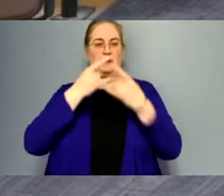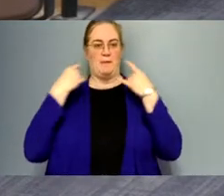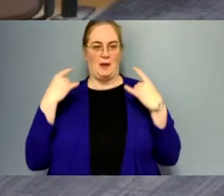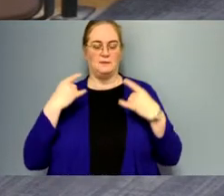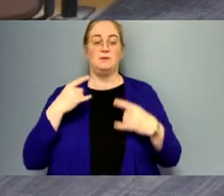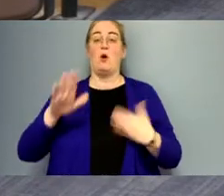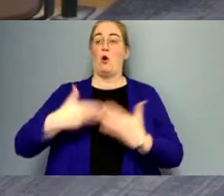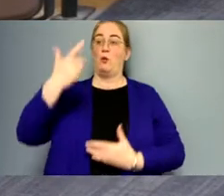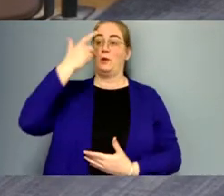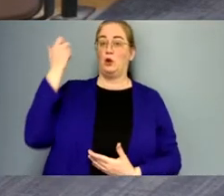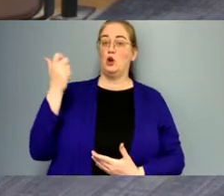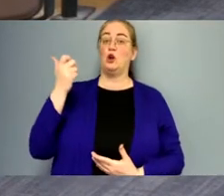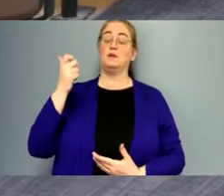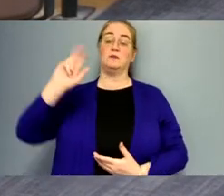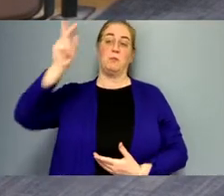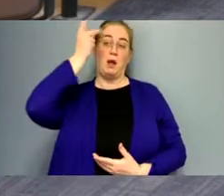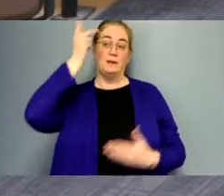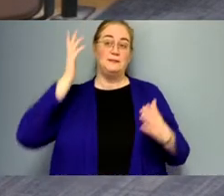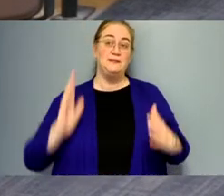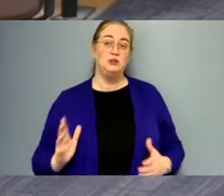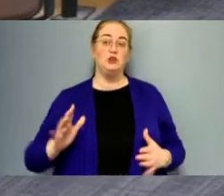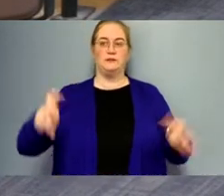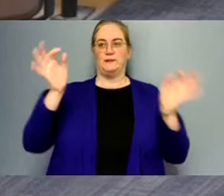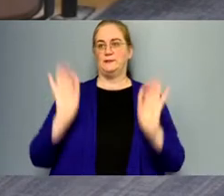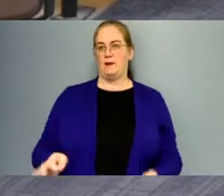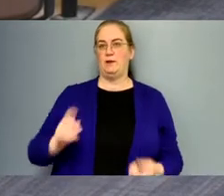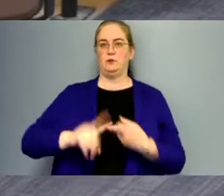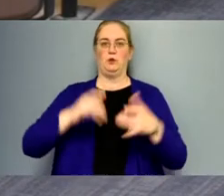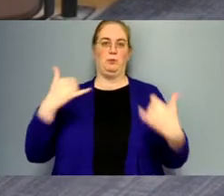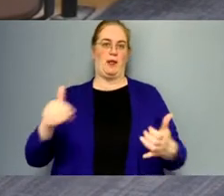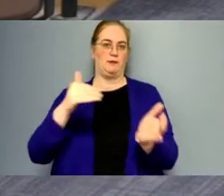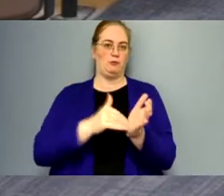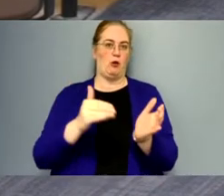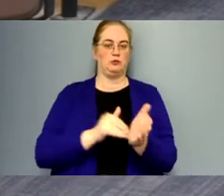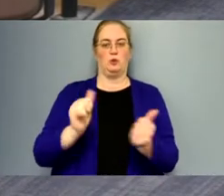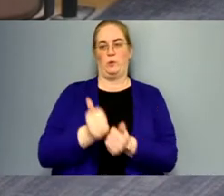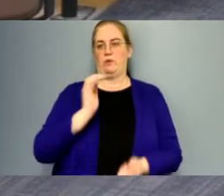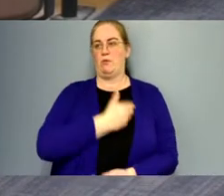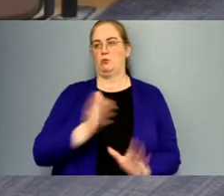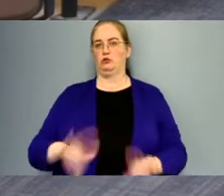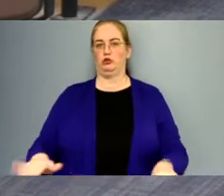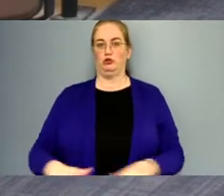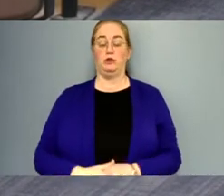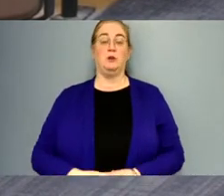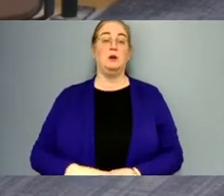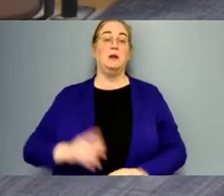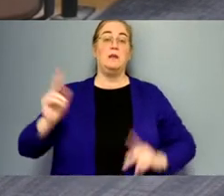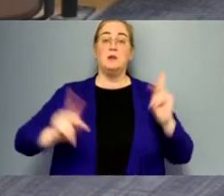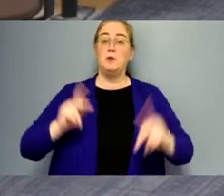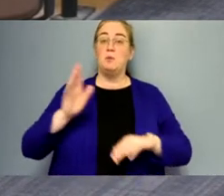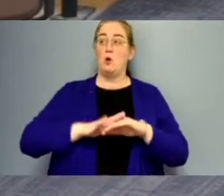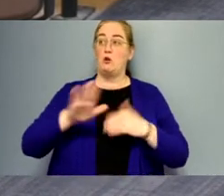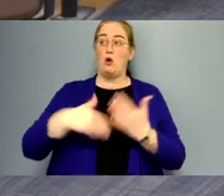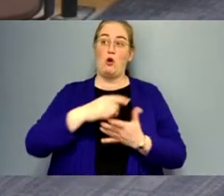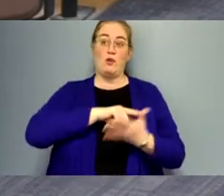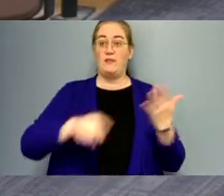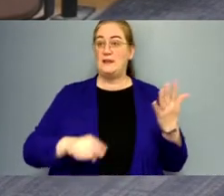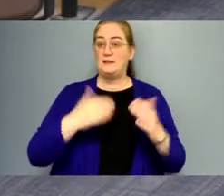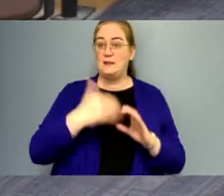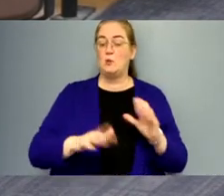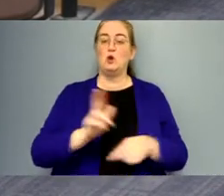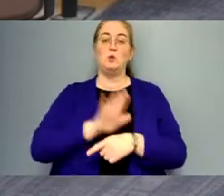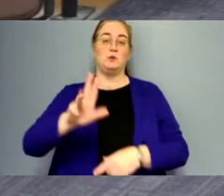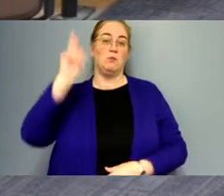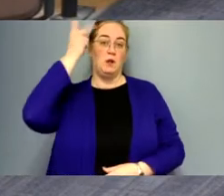all because a bunch of politicians decided to play doctor with our children the people on all these emails use their